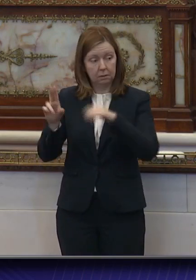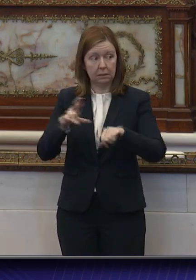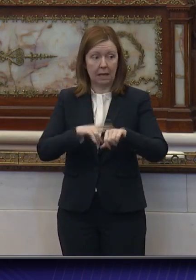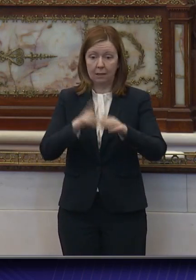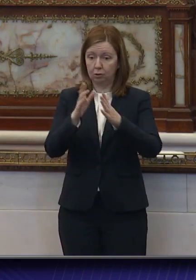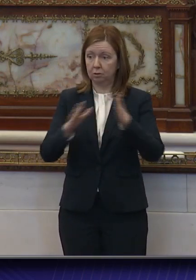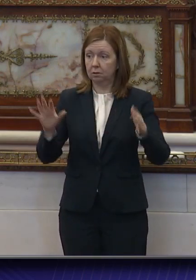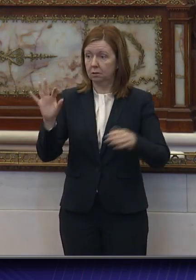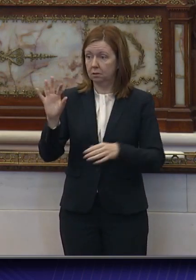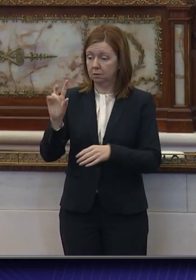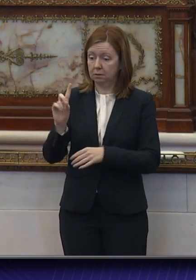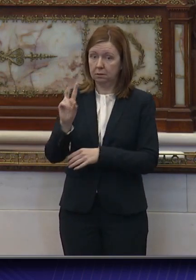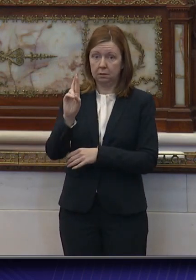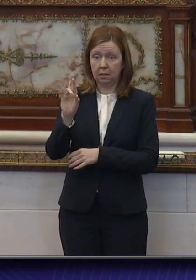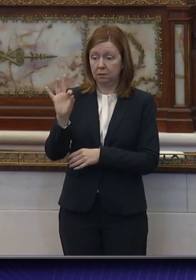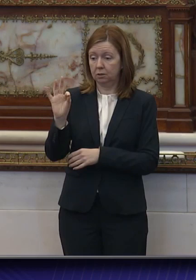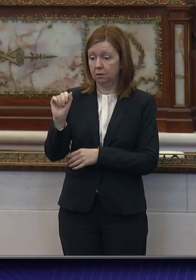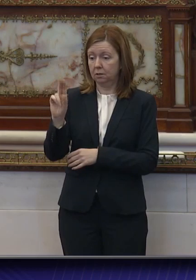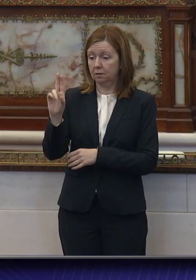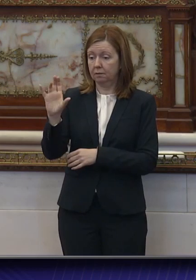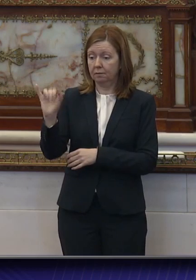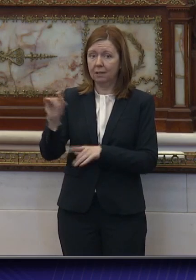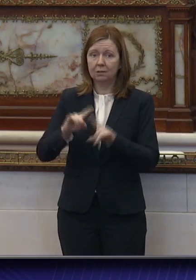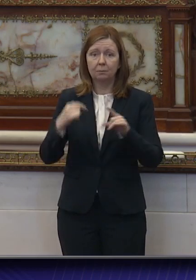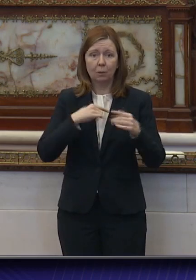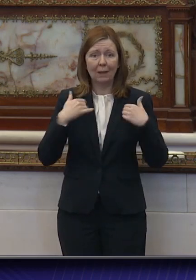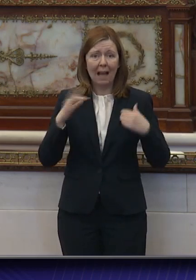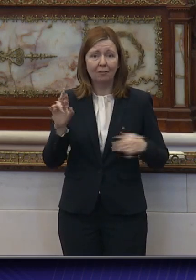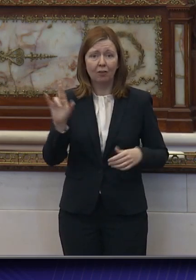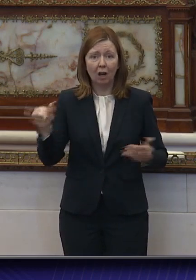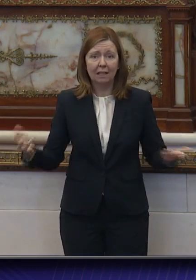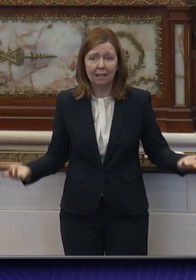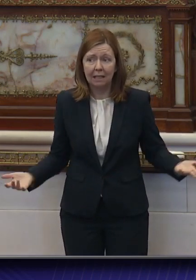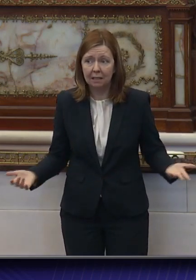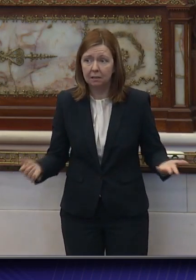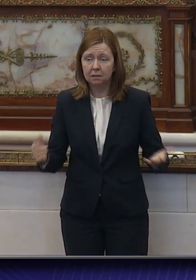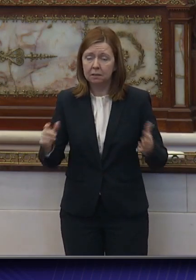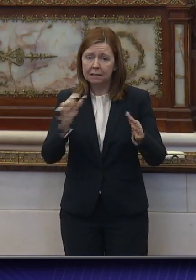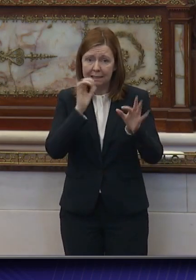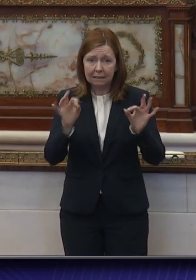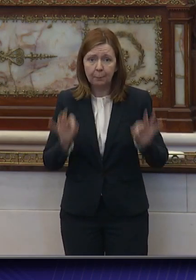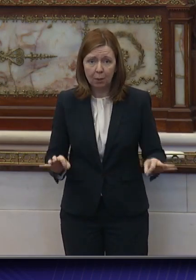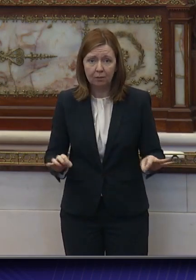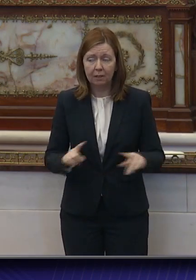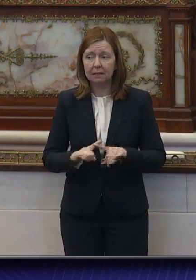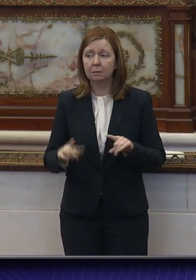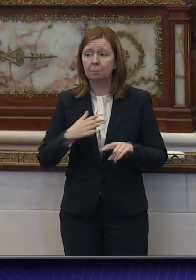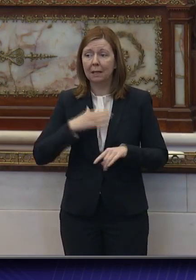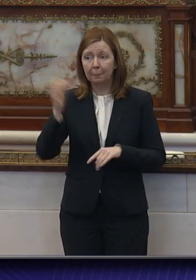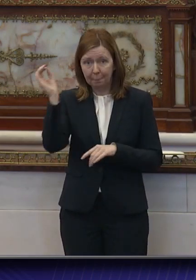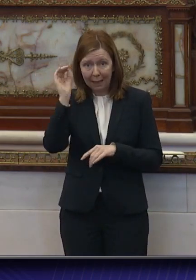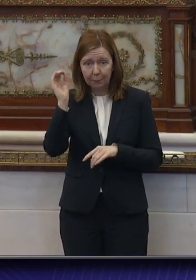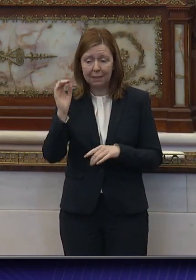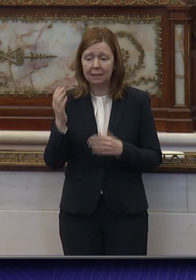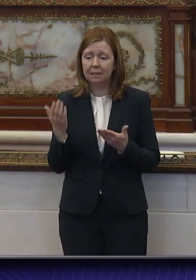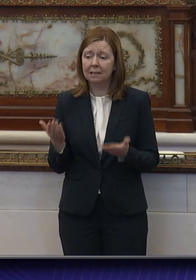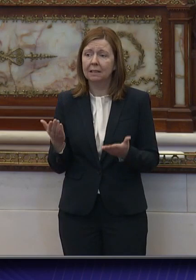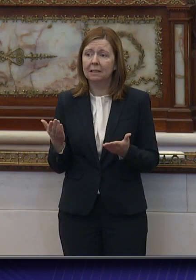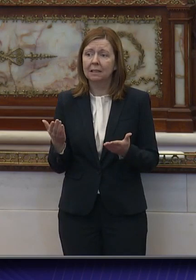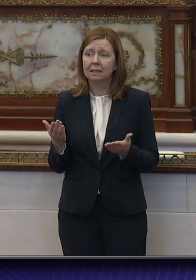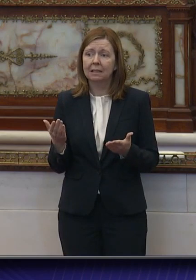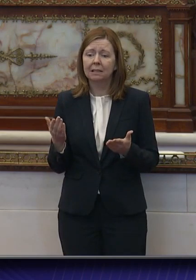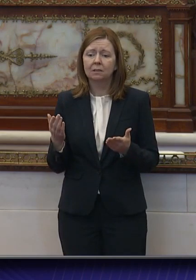Health Director, but we do have Farley, who is not perfect, but in my opinion, is striving